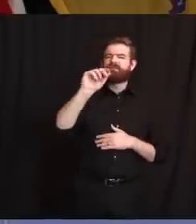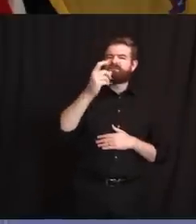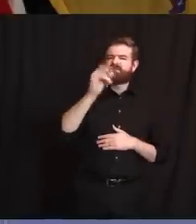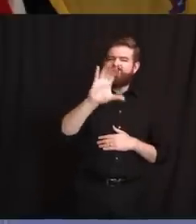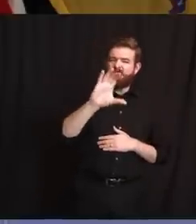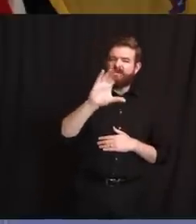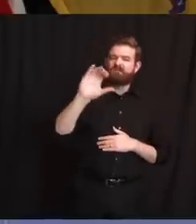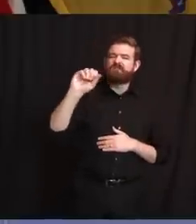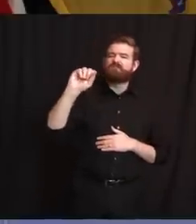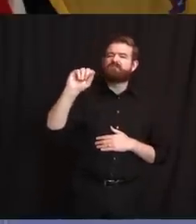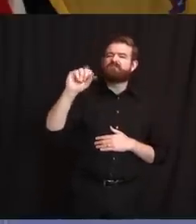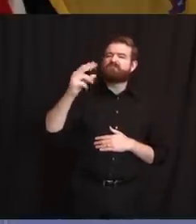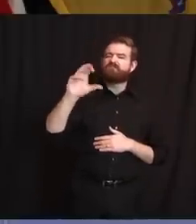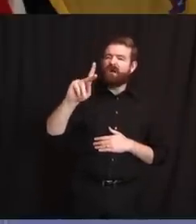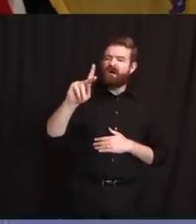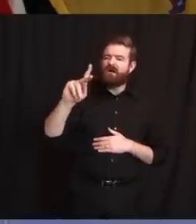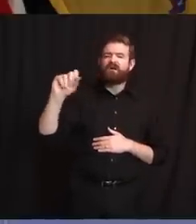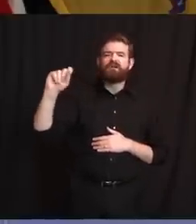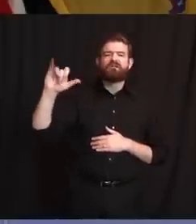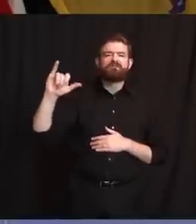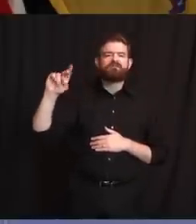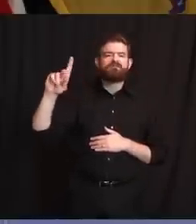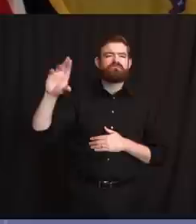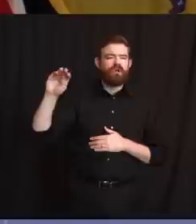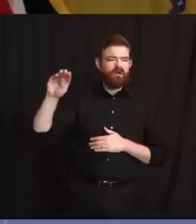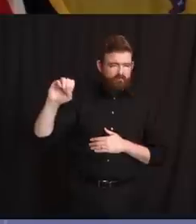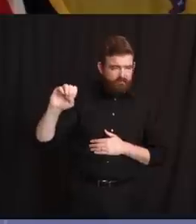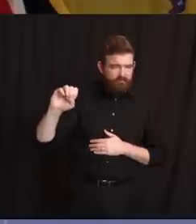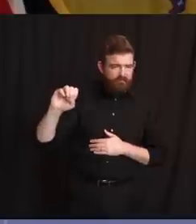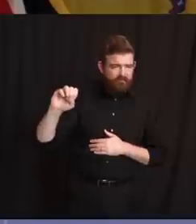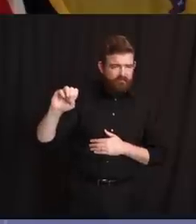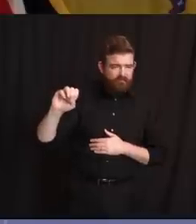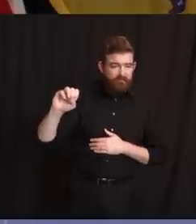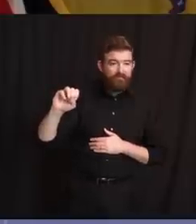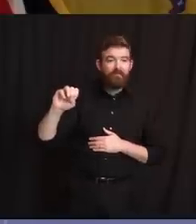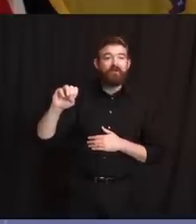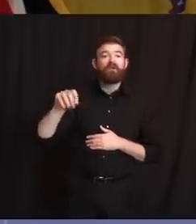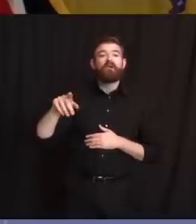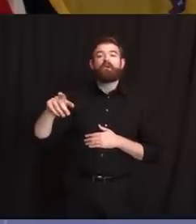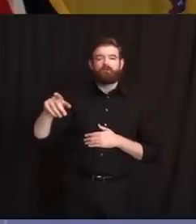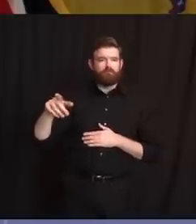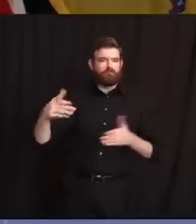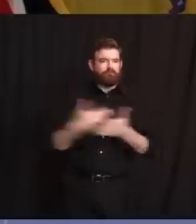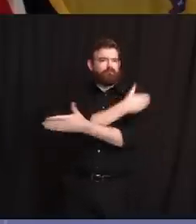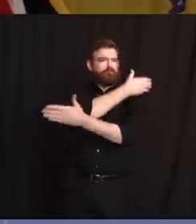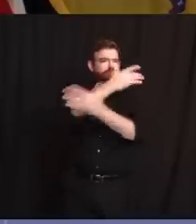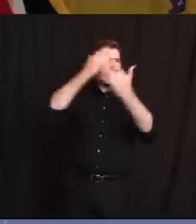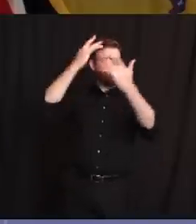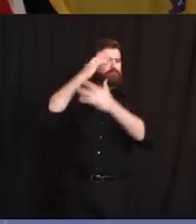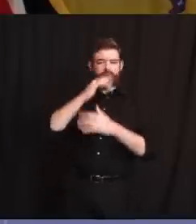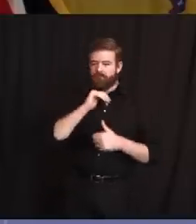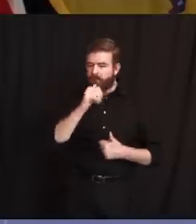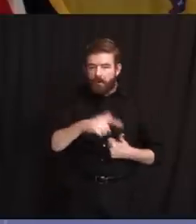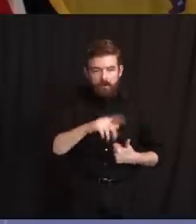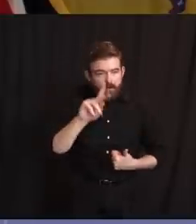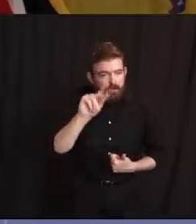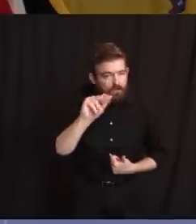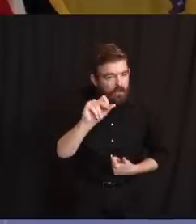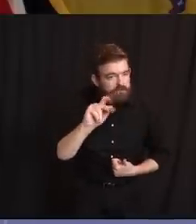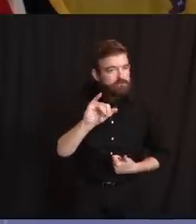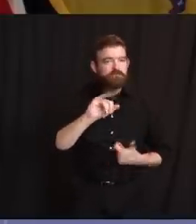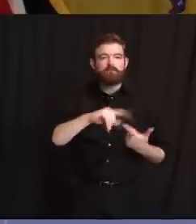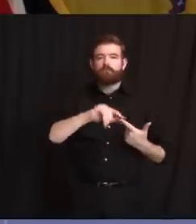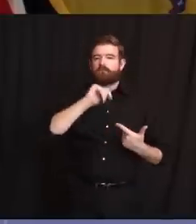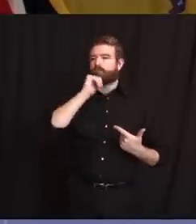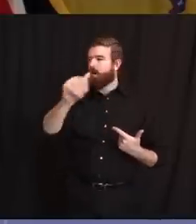a new illness, not Kawasaki disease and not toxic shock syndrome. The underlying